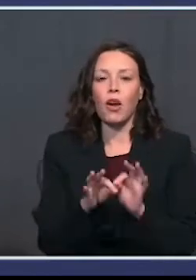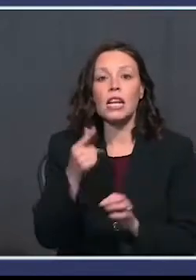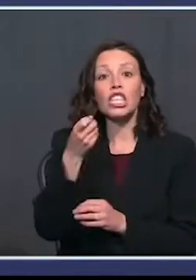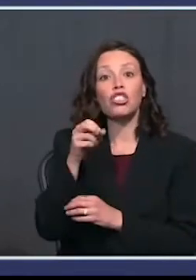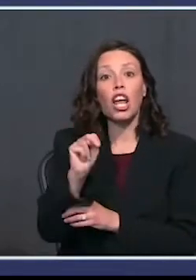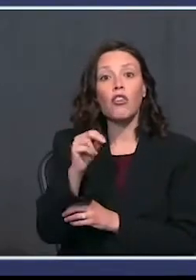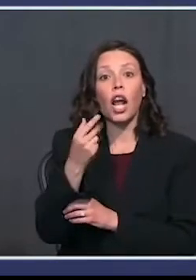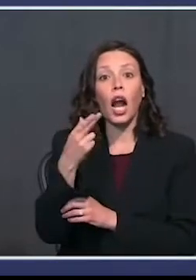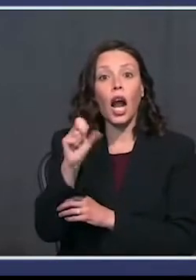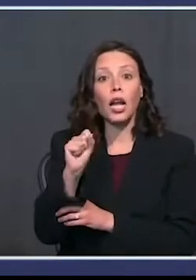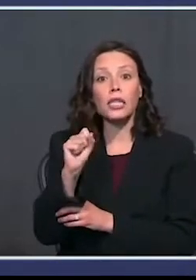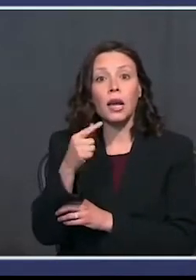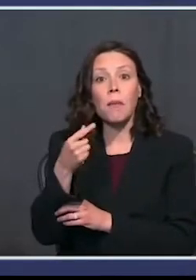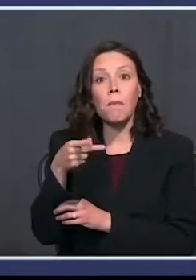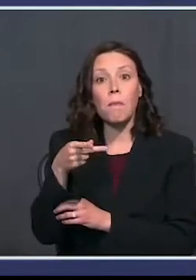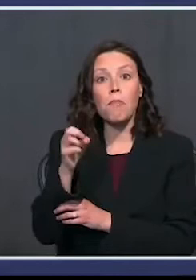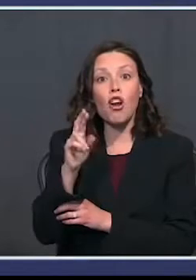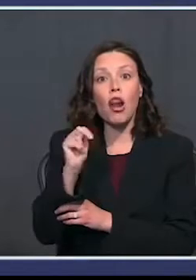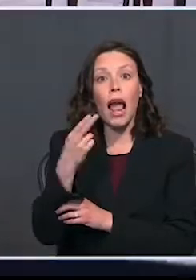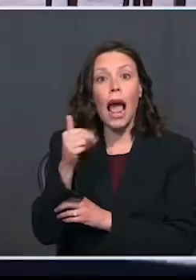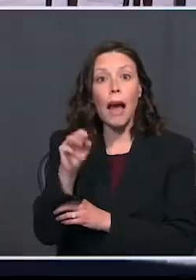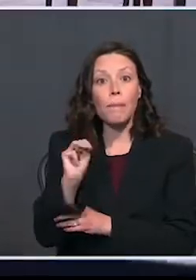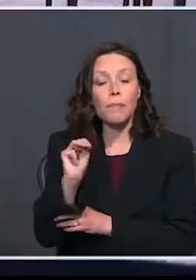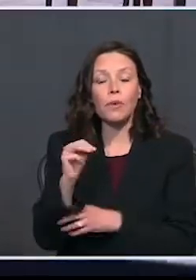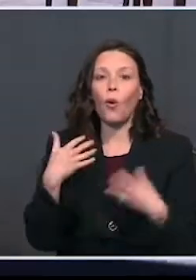Gus Perna. have no doubt about it, right?